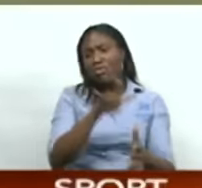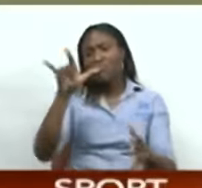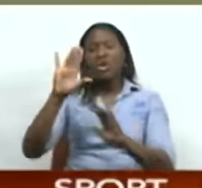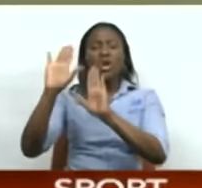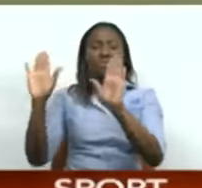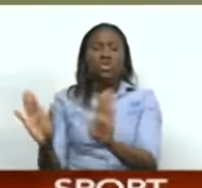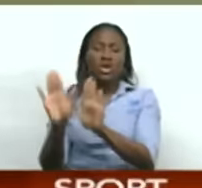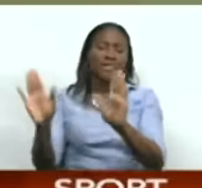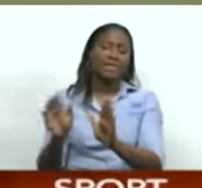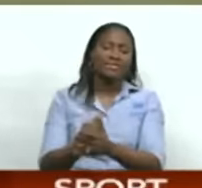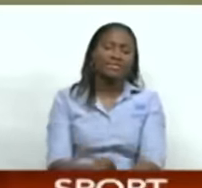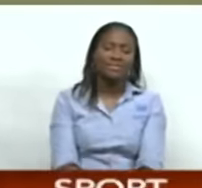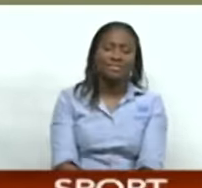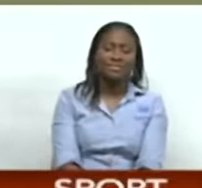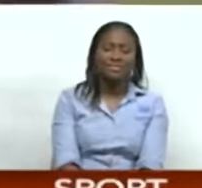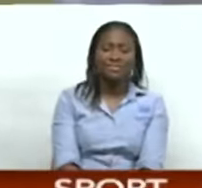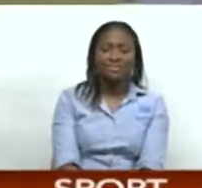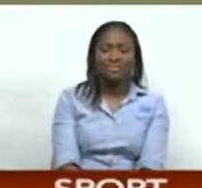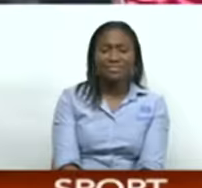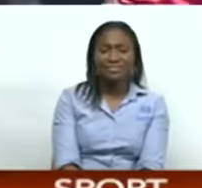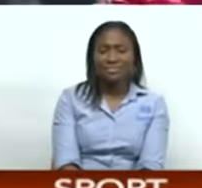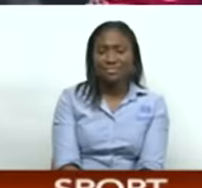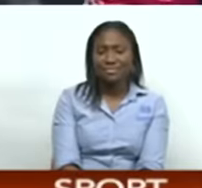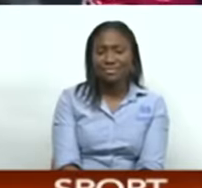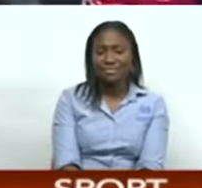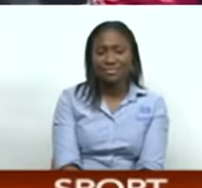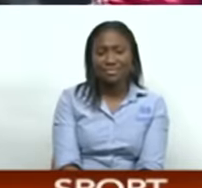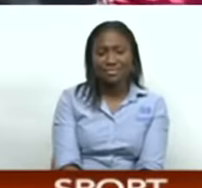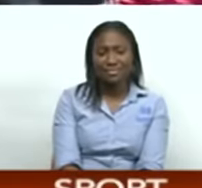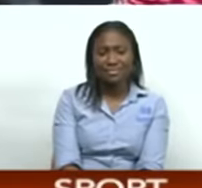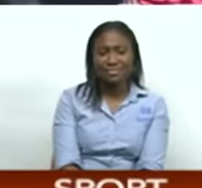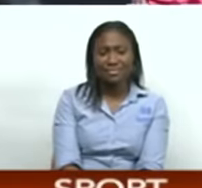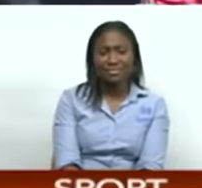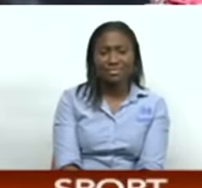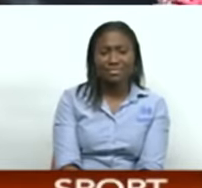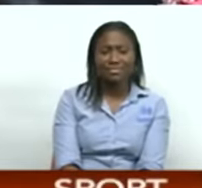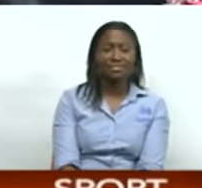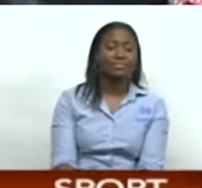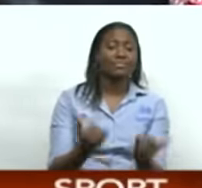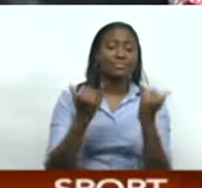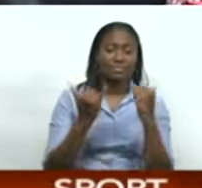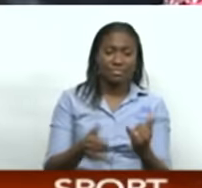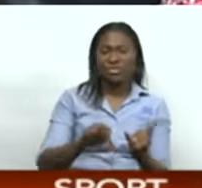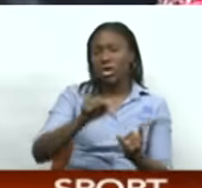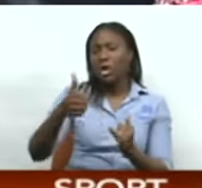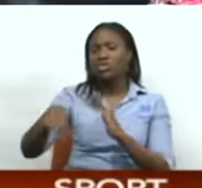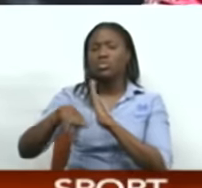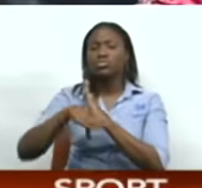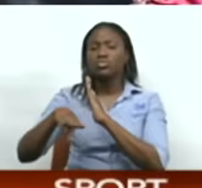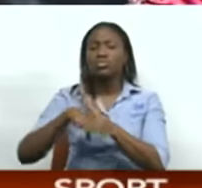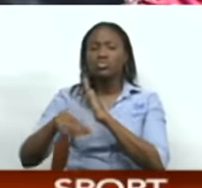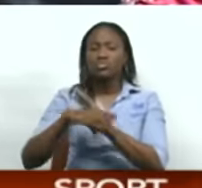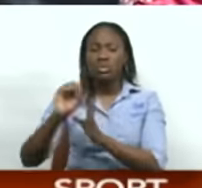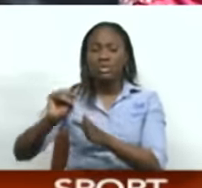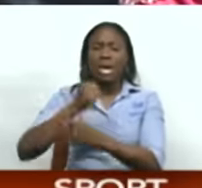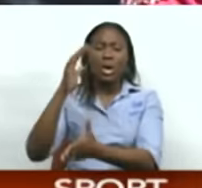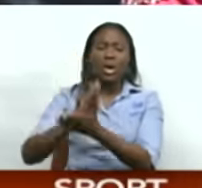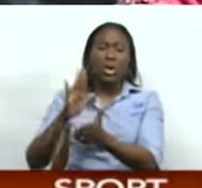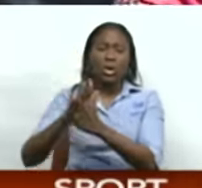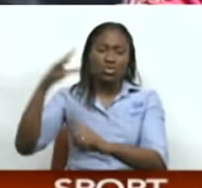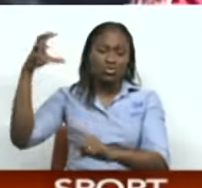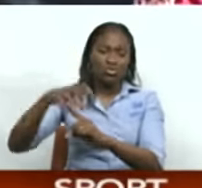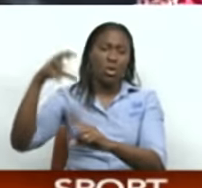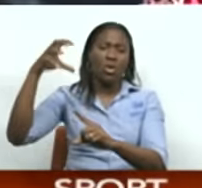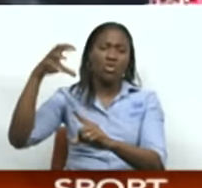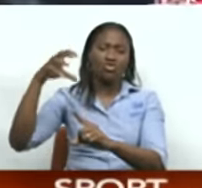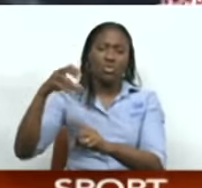Jovan Ravello, CNT3 Sport. Well, defending Coca-Cola Intercold champions Fatima College got past a stubborn Trinity